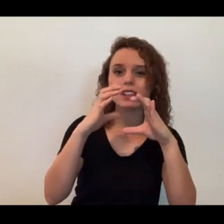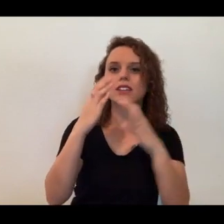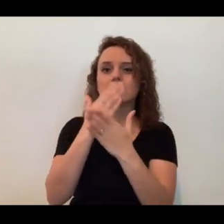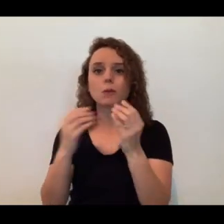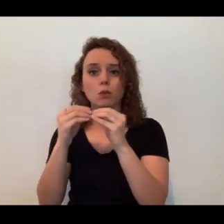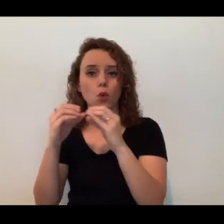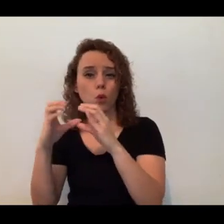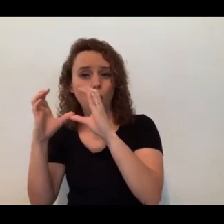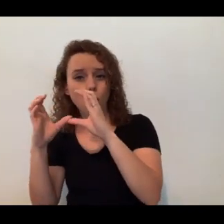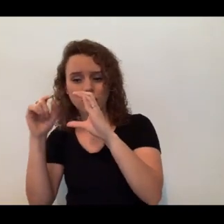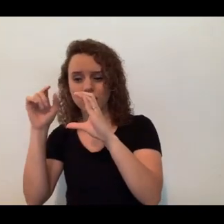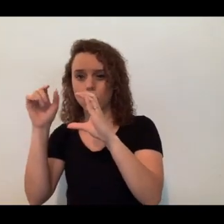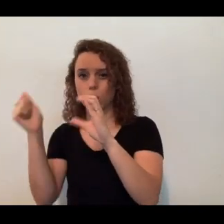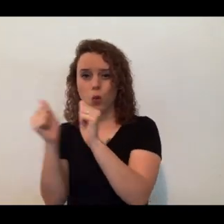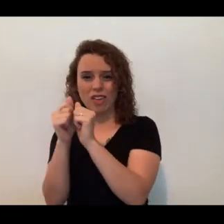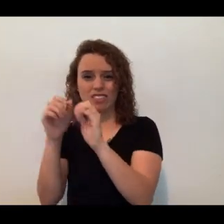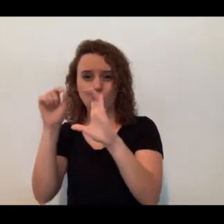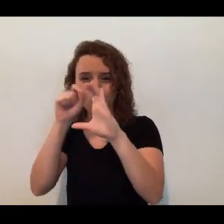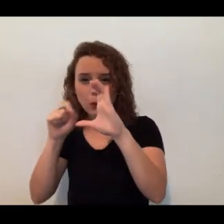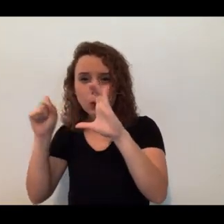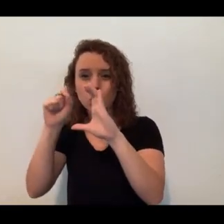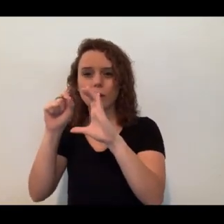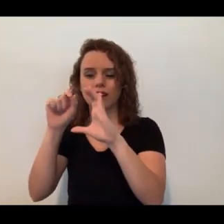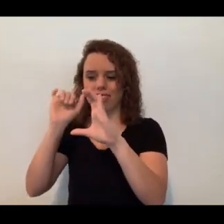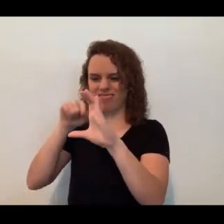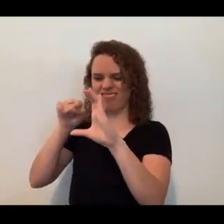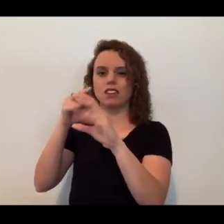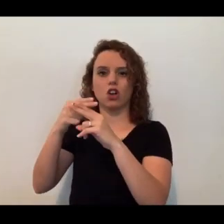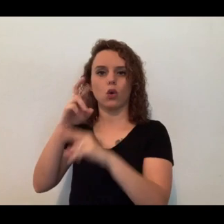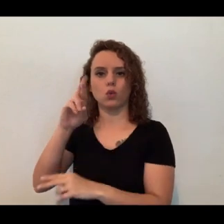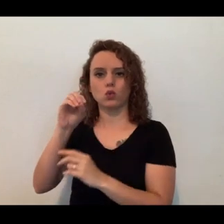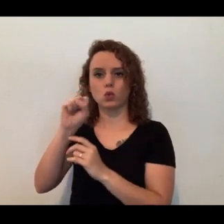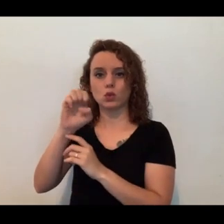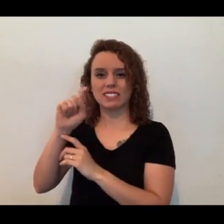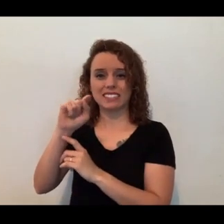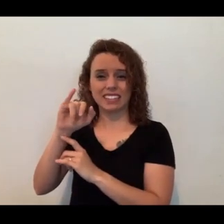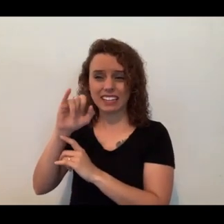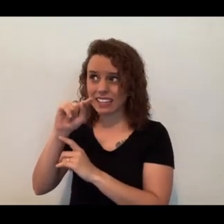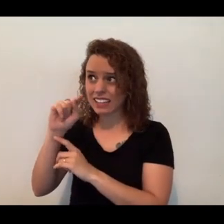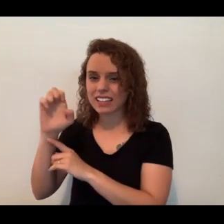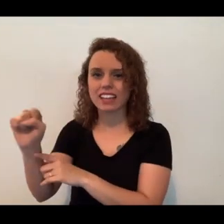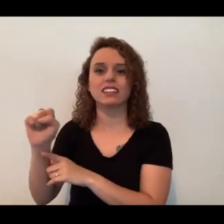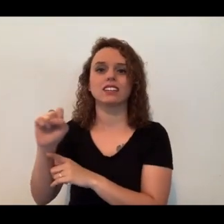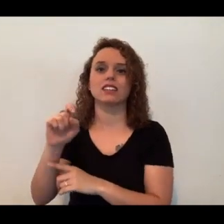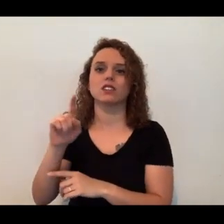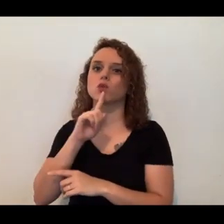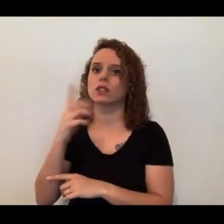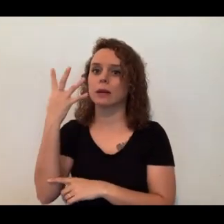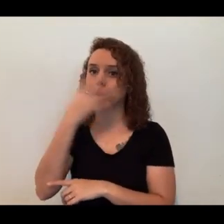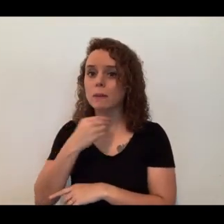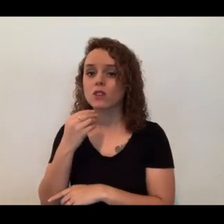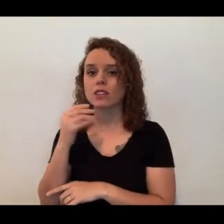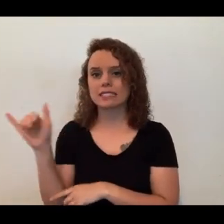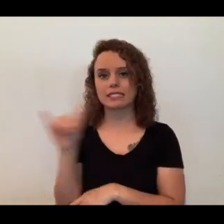We call those rosettes. Those are really beautiful spot patterns, very similar to a jaguar's coat. And then she